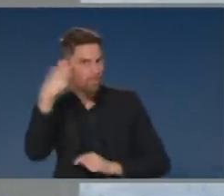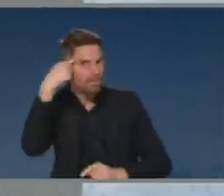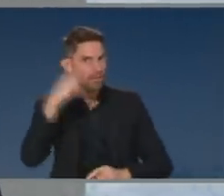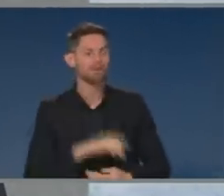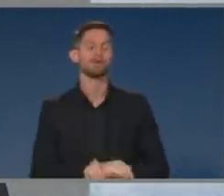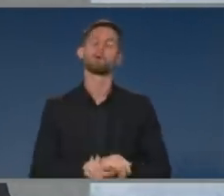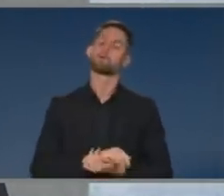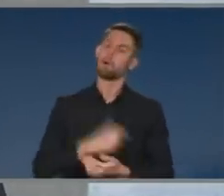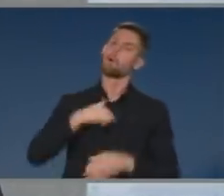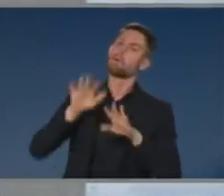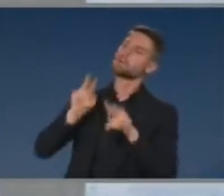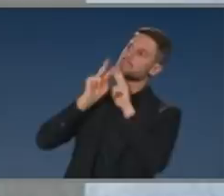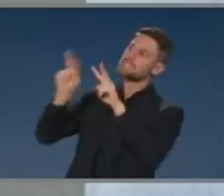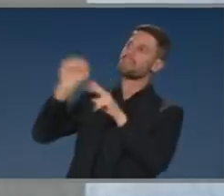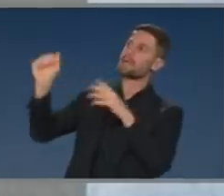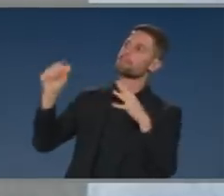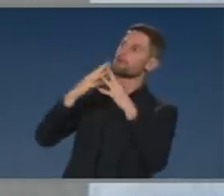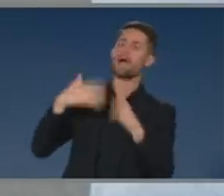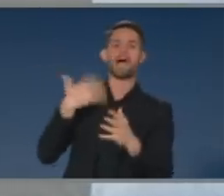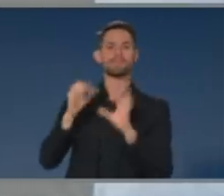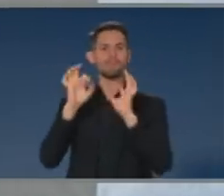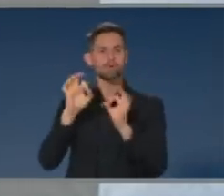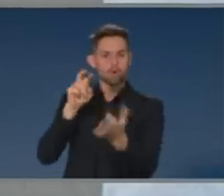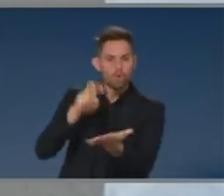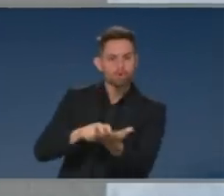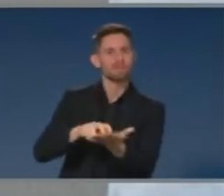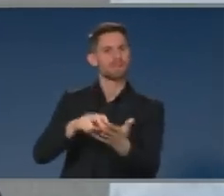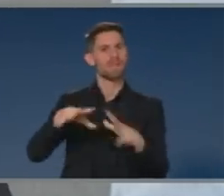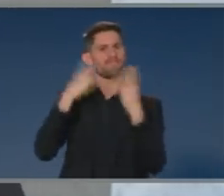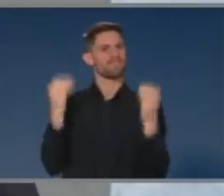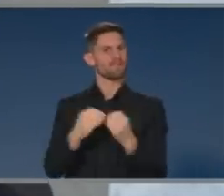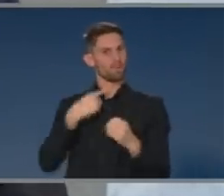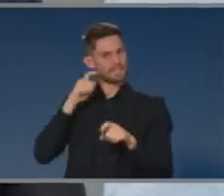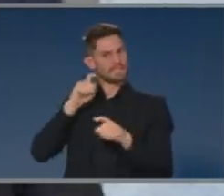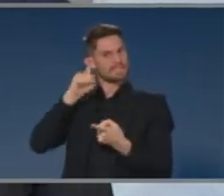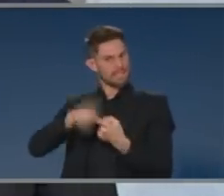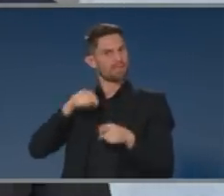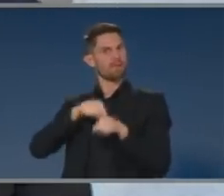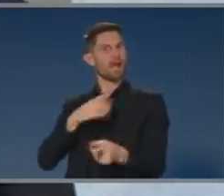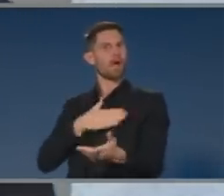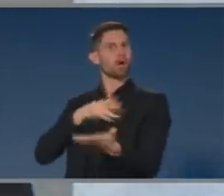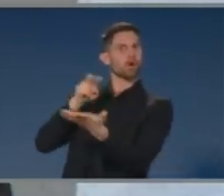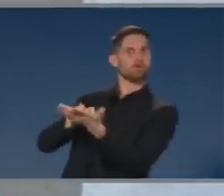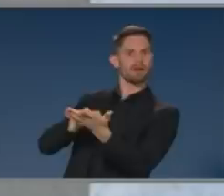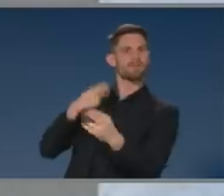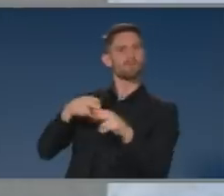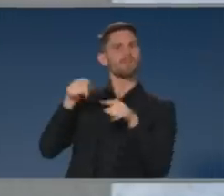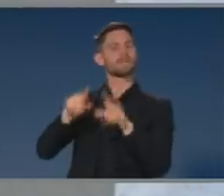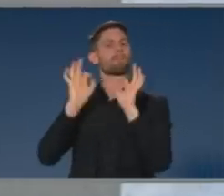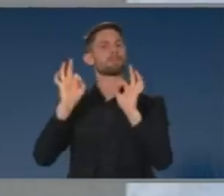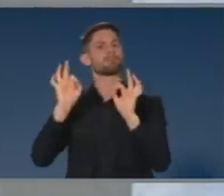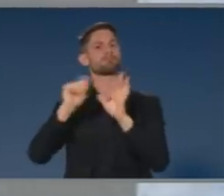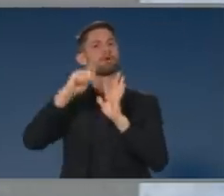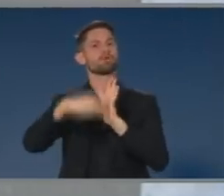it rolls out. But we have our contracts and arrangements in place for all of those matters. So we'll continue to pursue them in the normal way. The American first